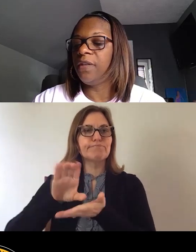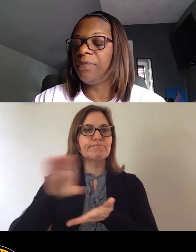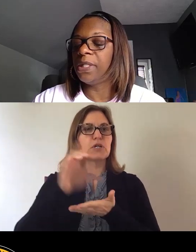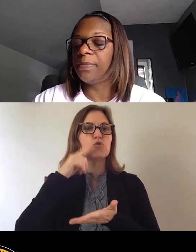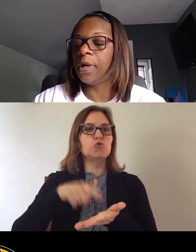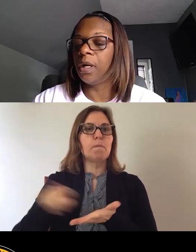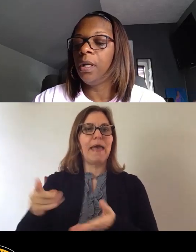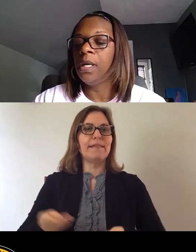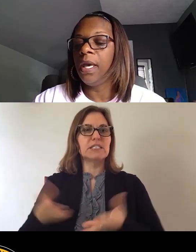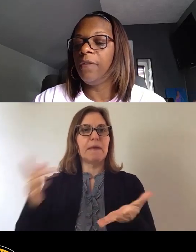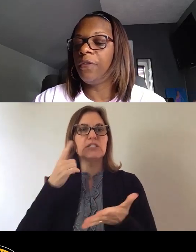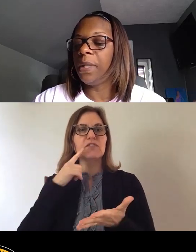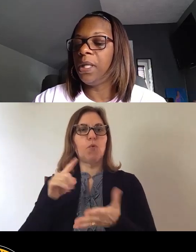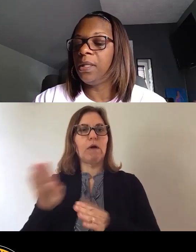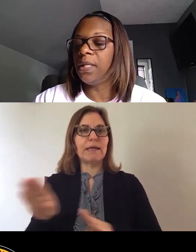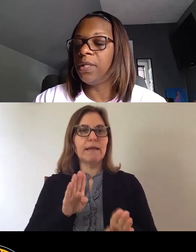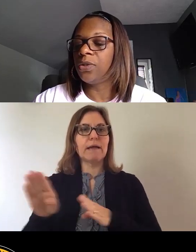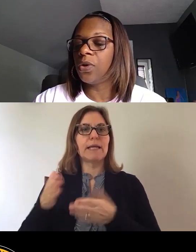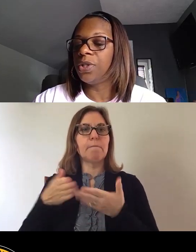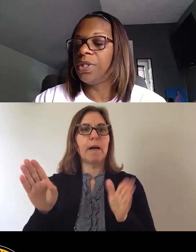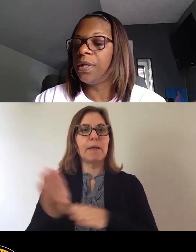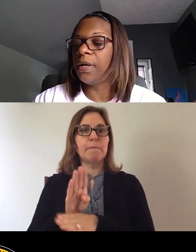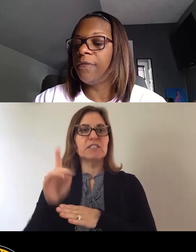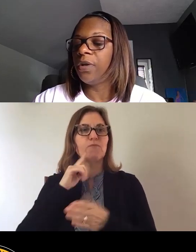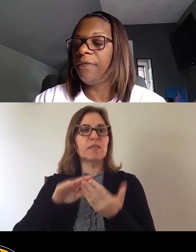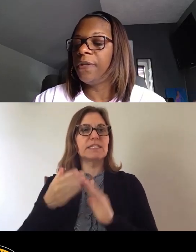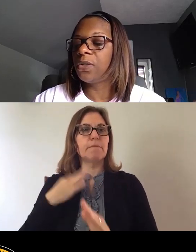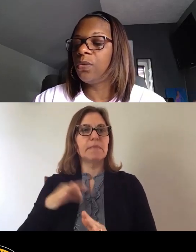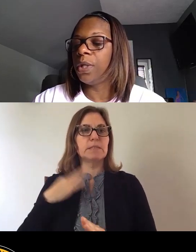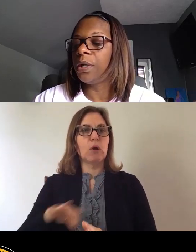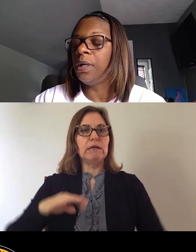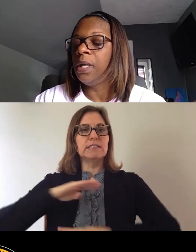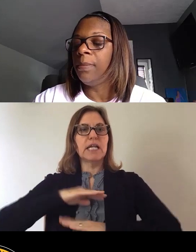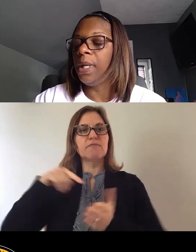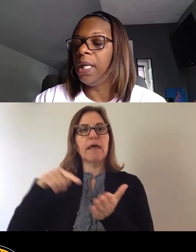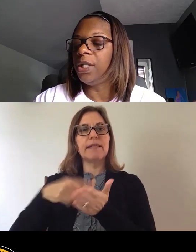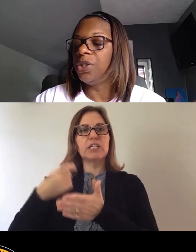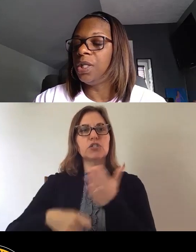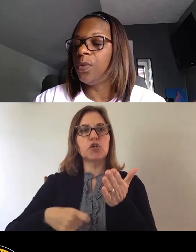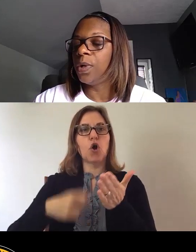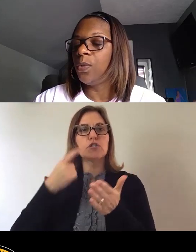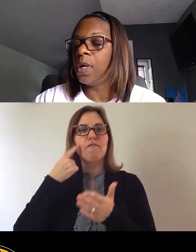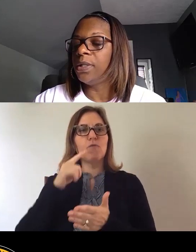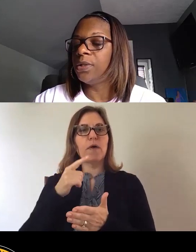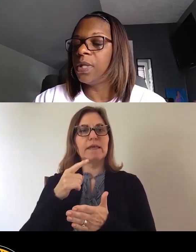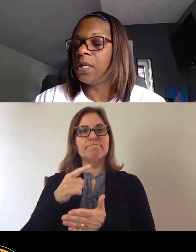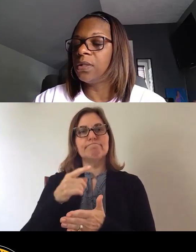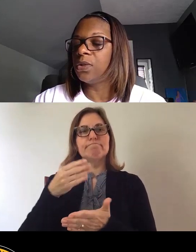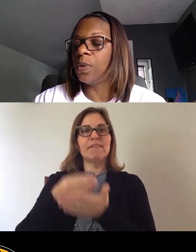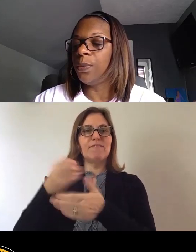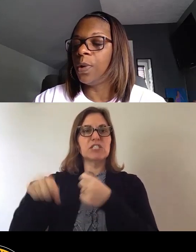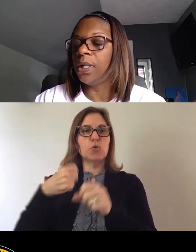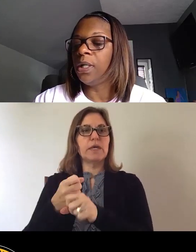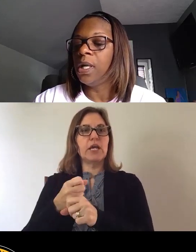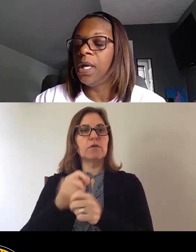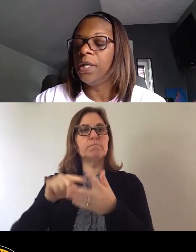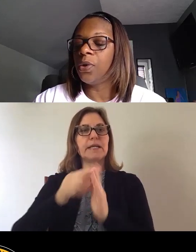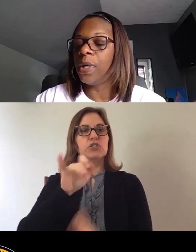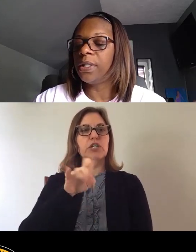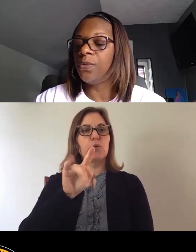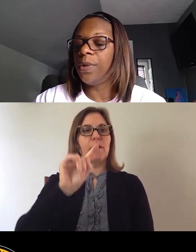of the City of Pittsburgh and for Meeting the Debt Charges Thereof for the Fiscal Year Beginning January 1, 2021,